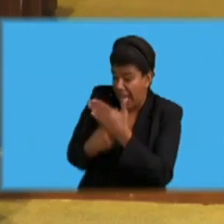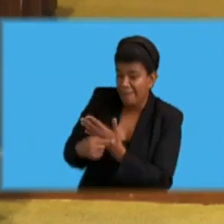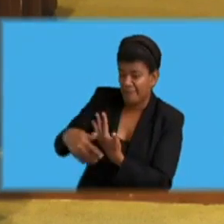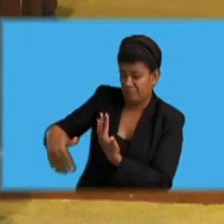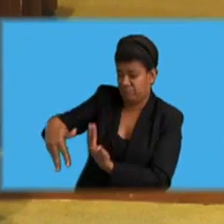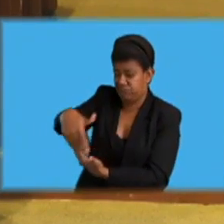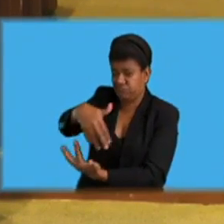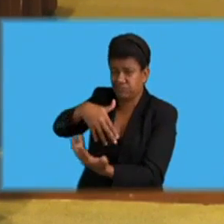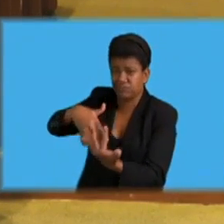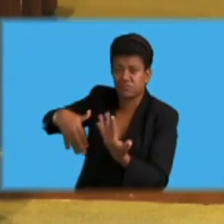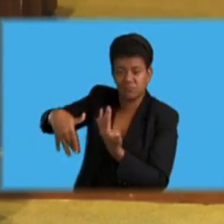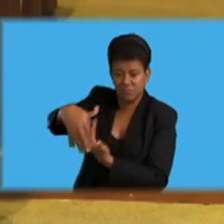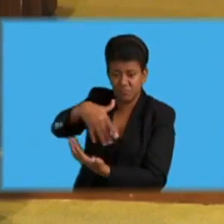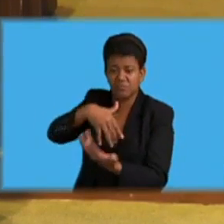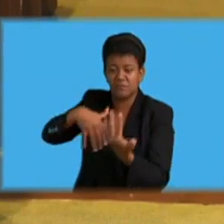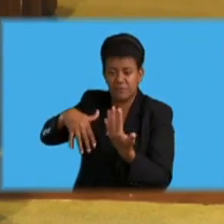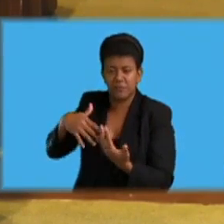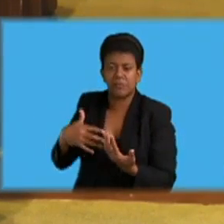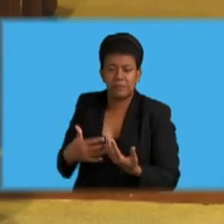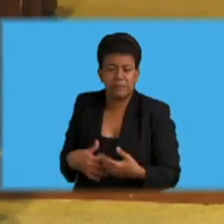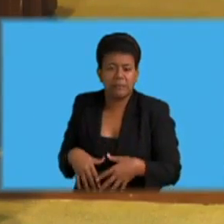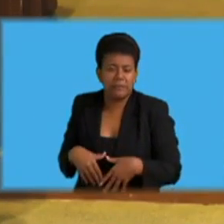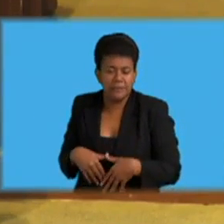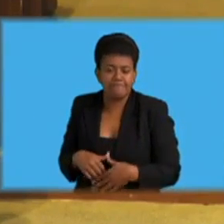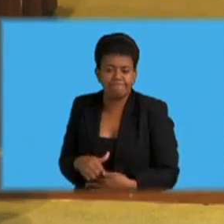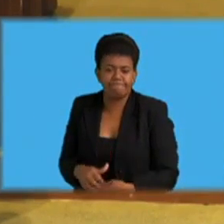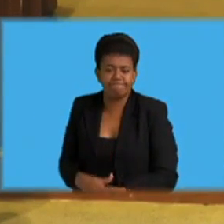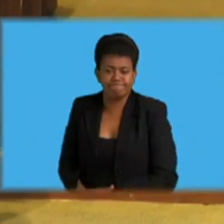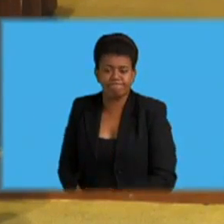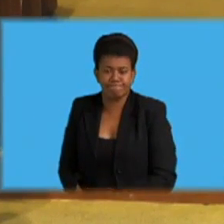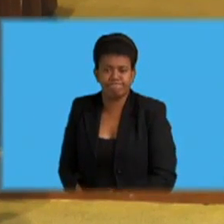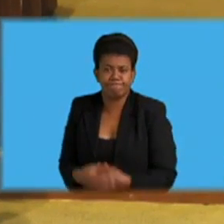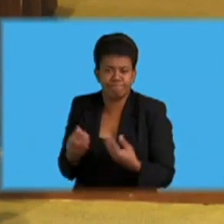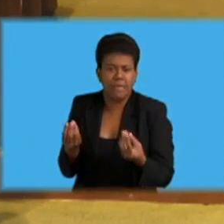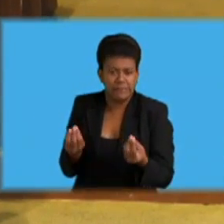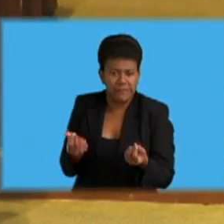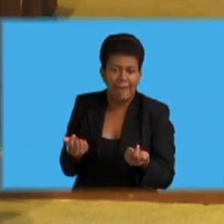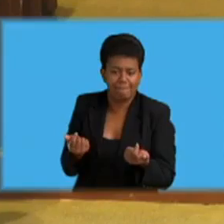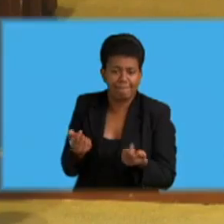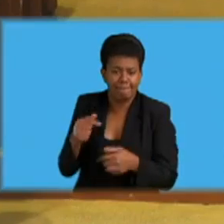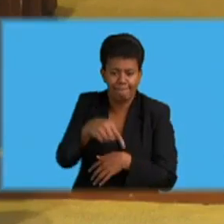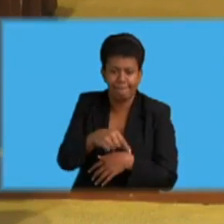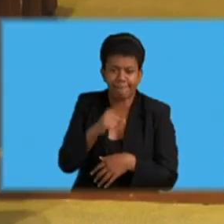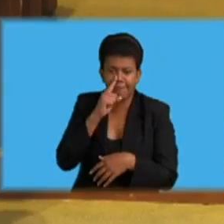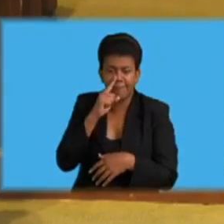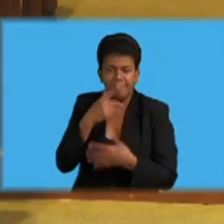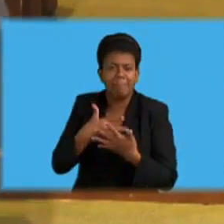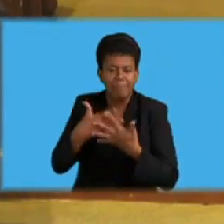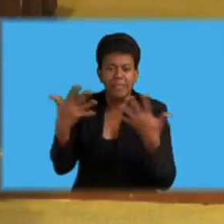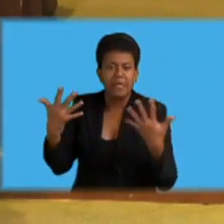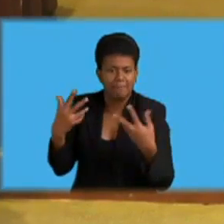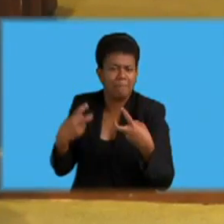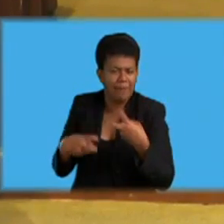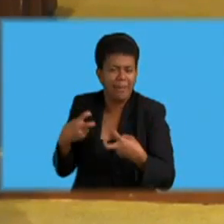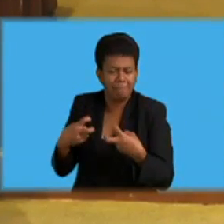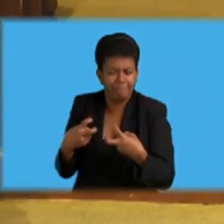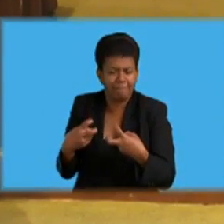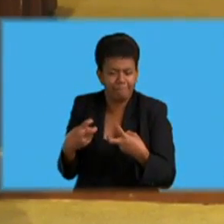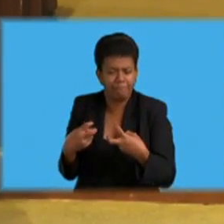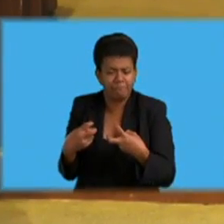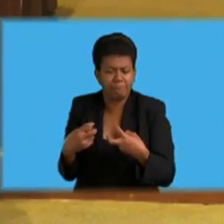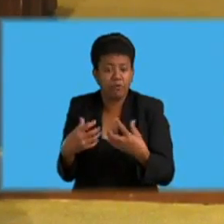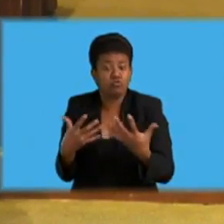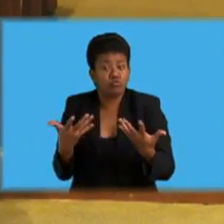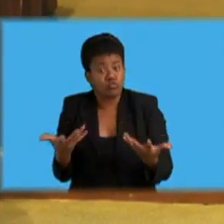or the lack of it, is becoming a catalyst for some of these senior sexual offenses.